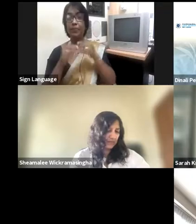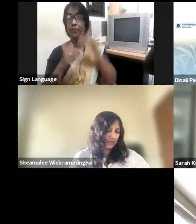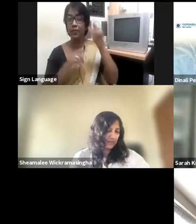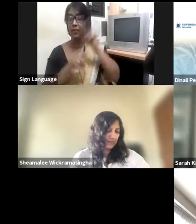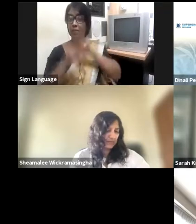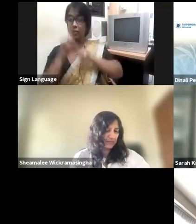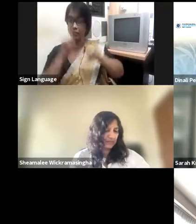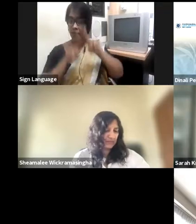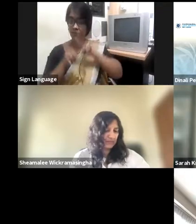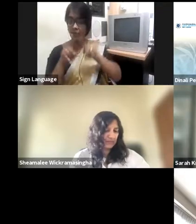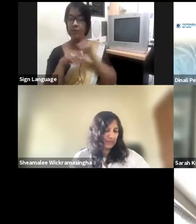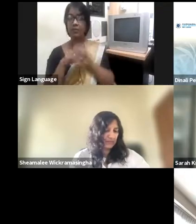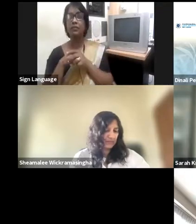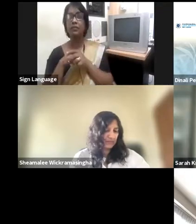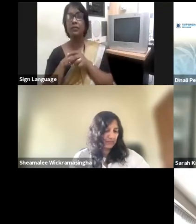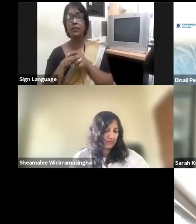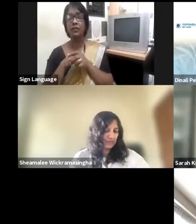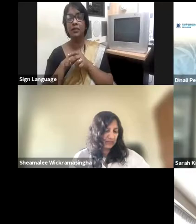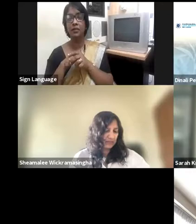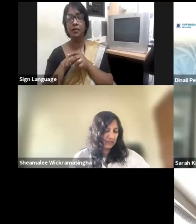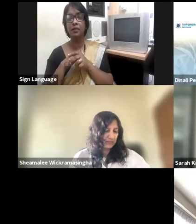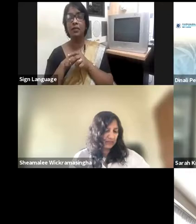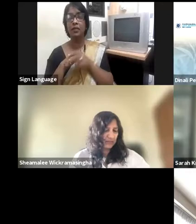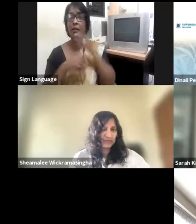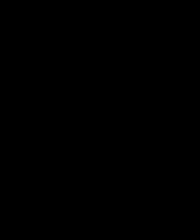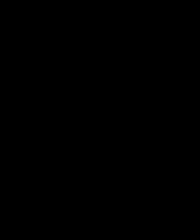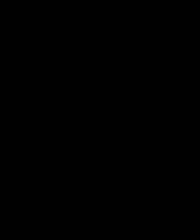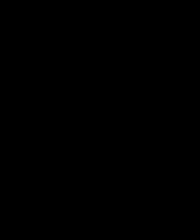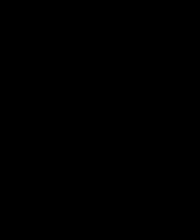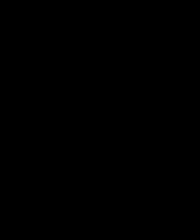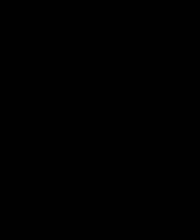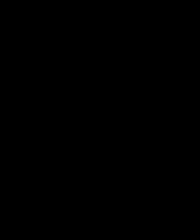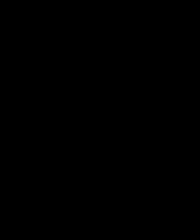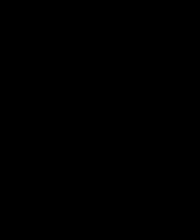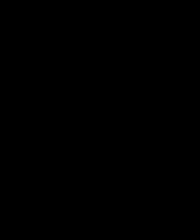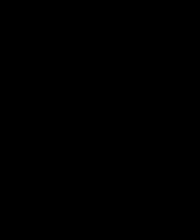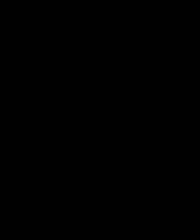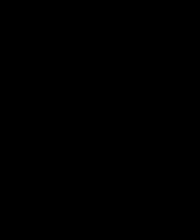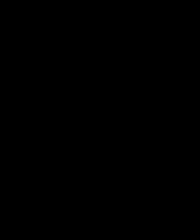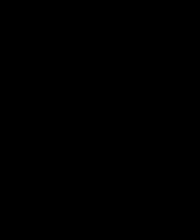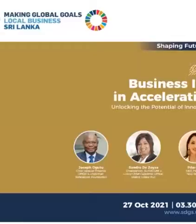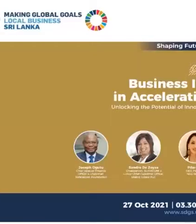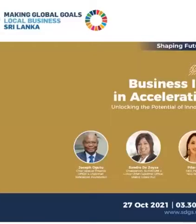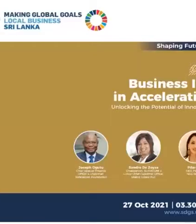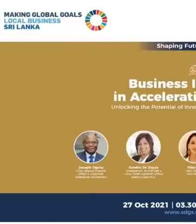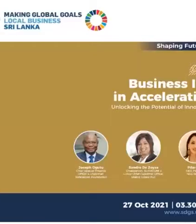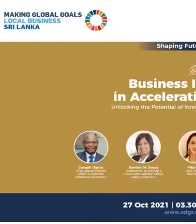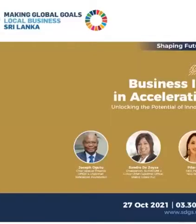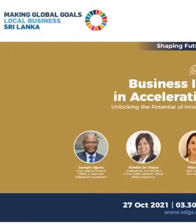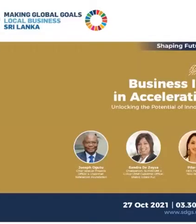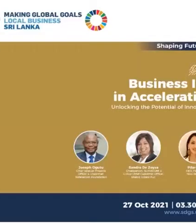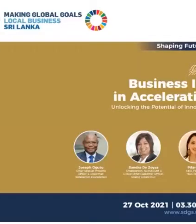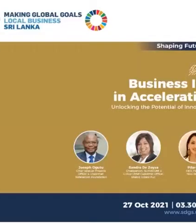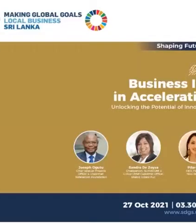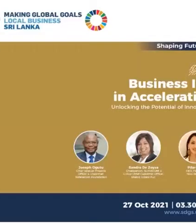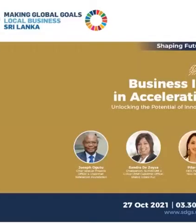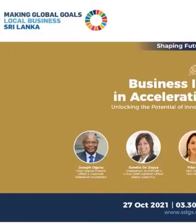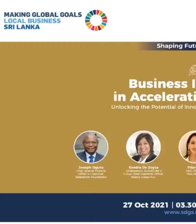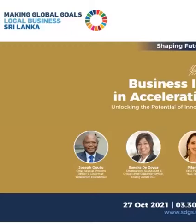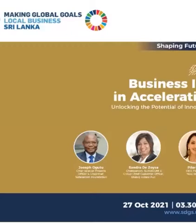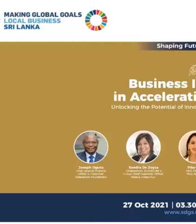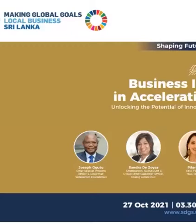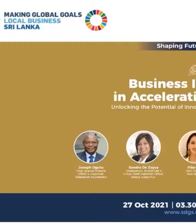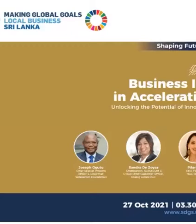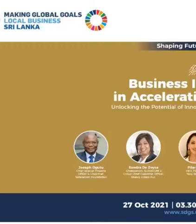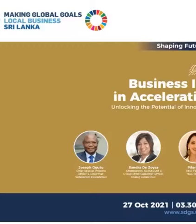accelerating the sustainability development goals. And I'm sure that that panel discussion is going to be equally or more interesting.